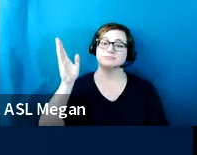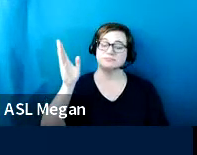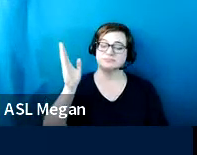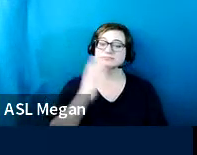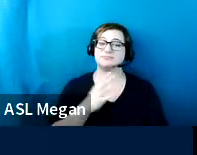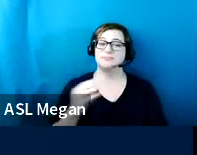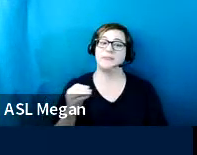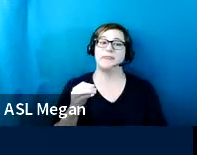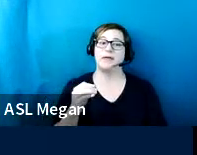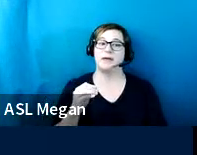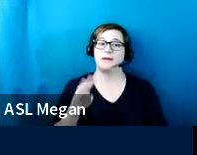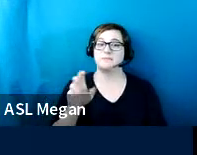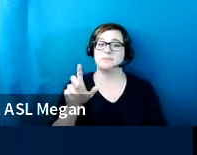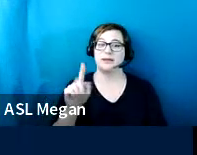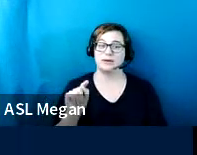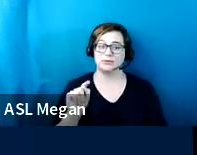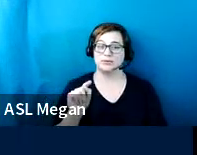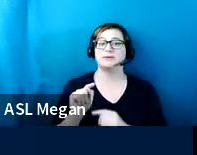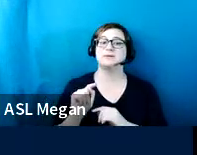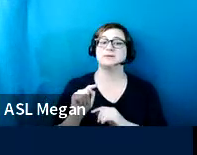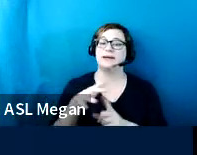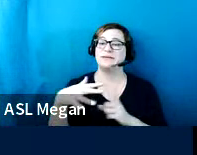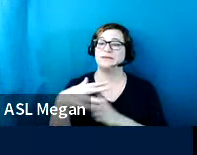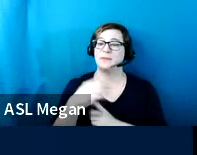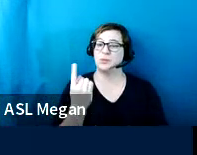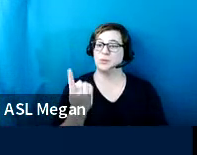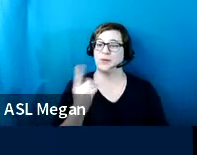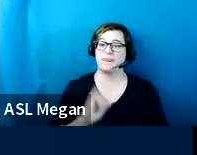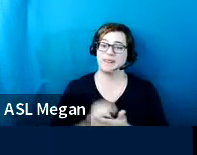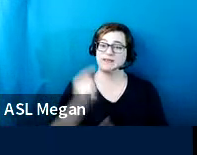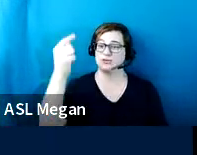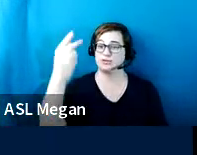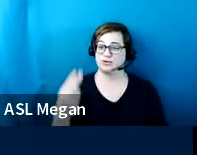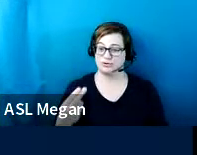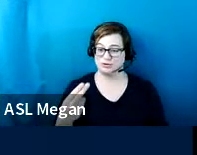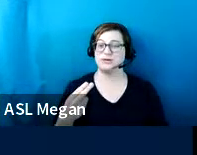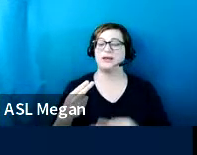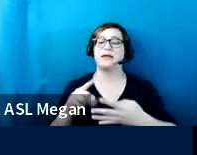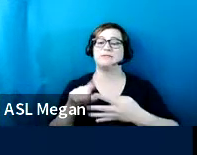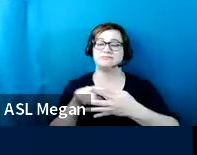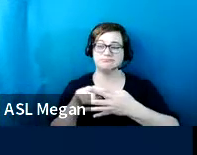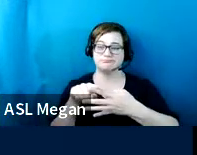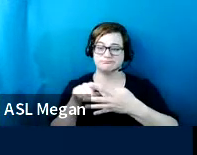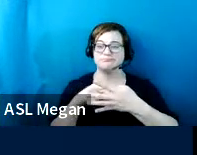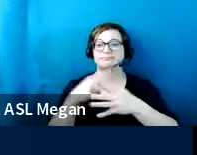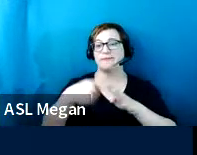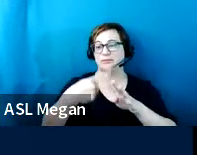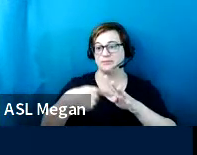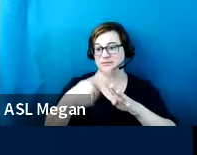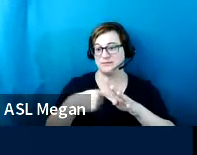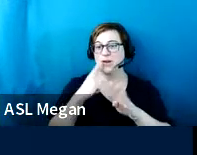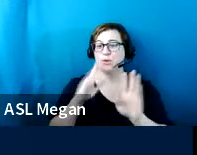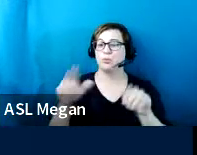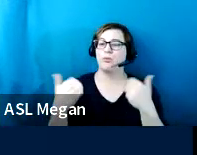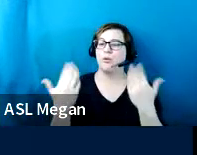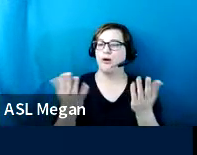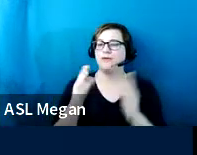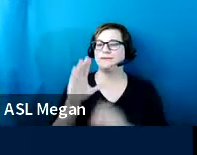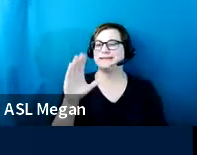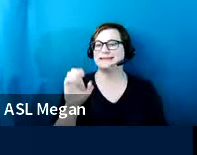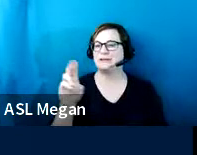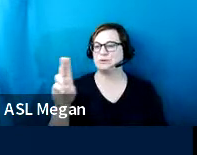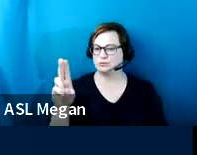one accessibility online is the first Thursday of each month. It offers continuing education